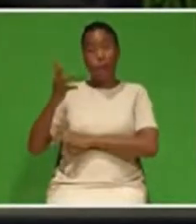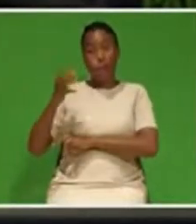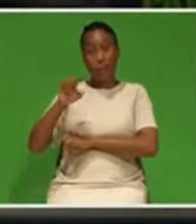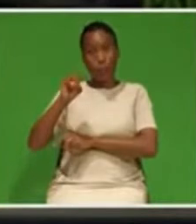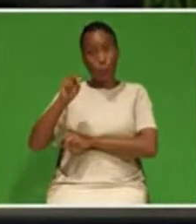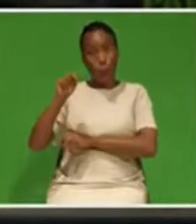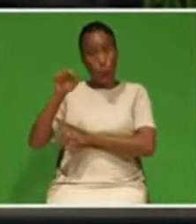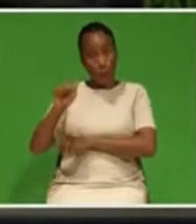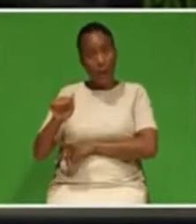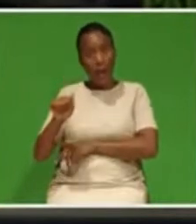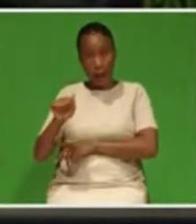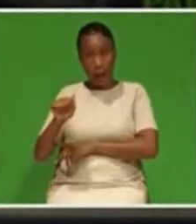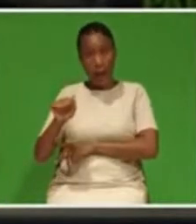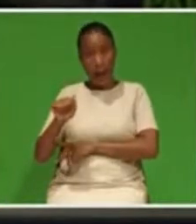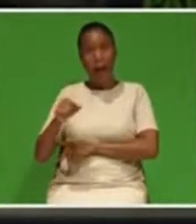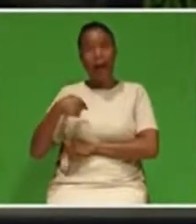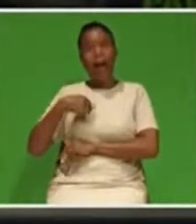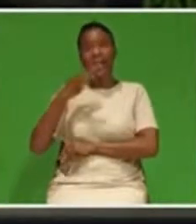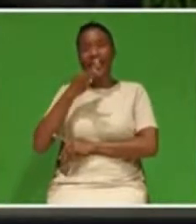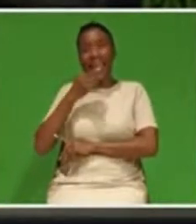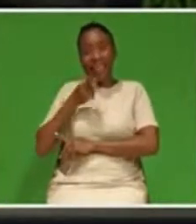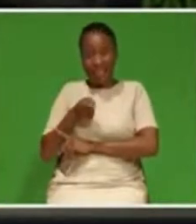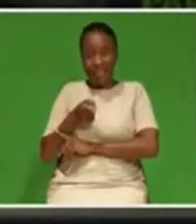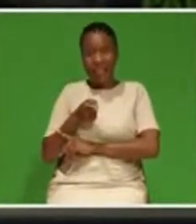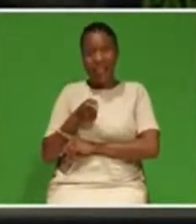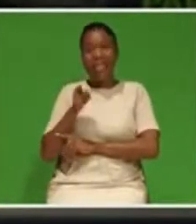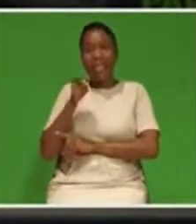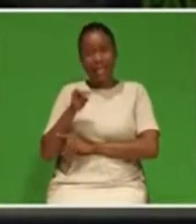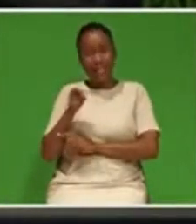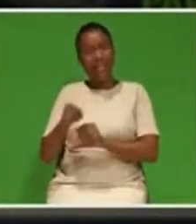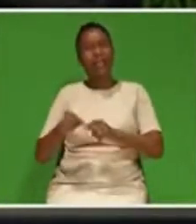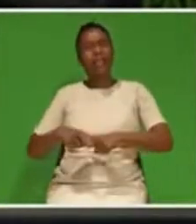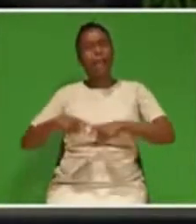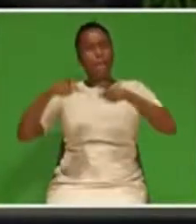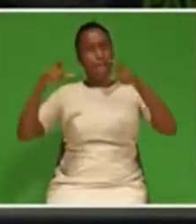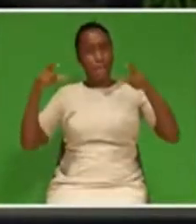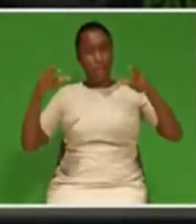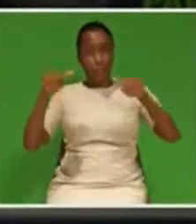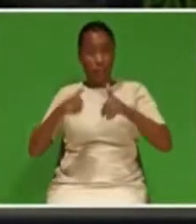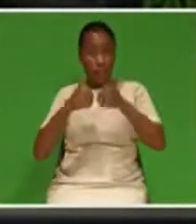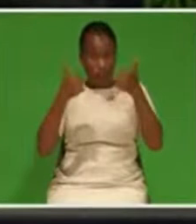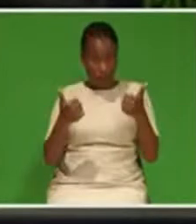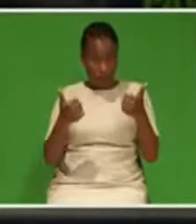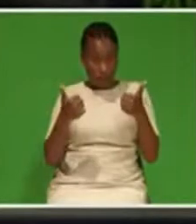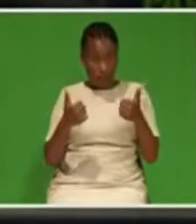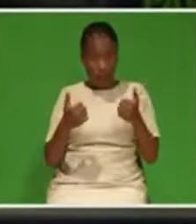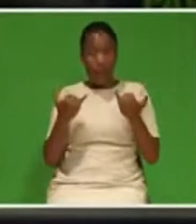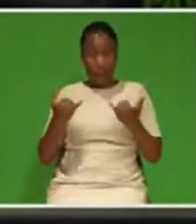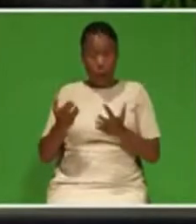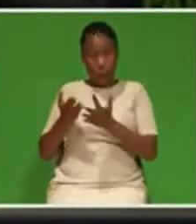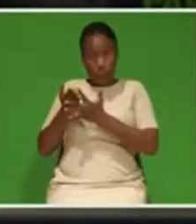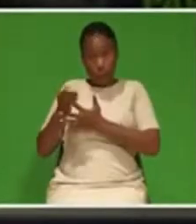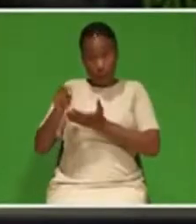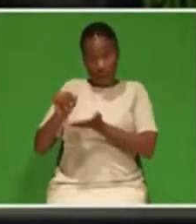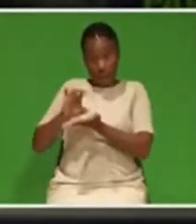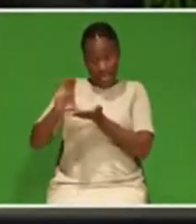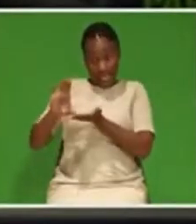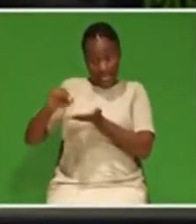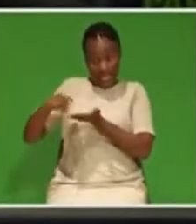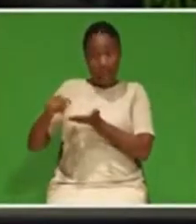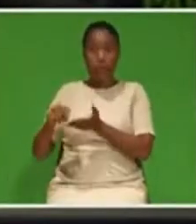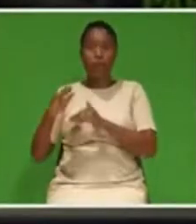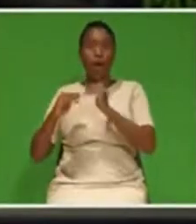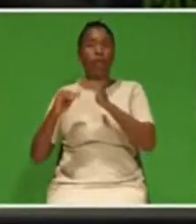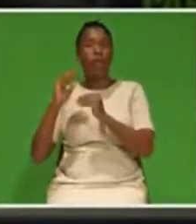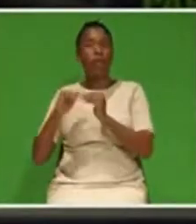did cite this as a major challenge. Now, through the infrastructure fund, we have